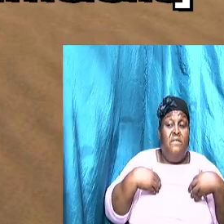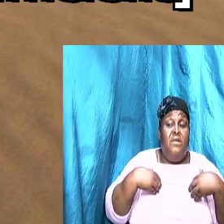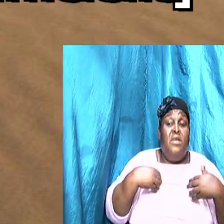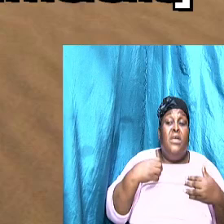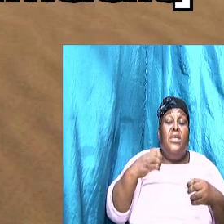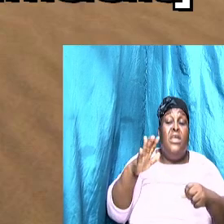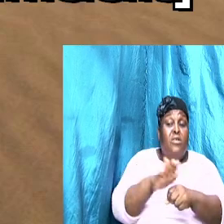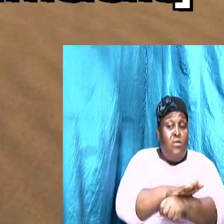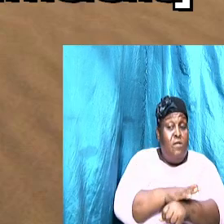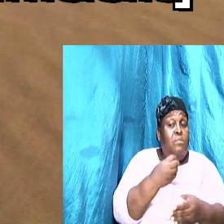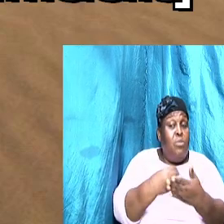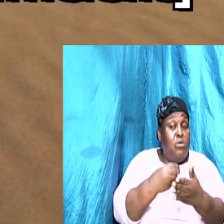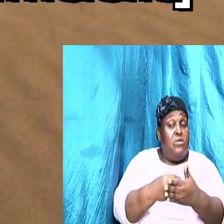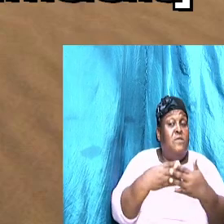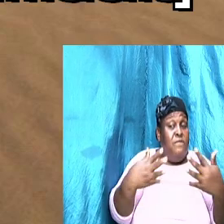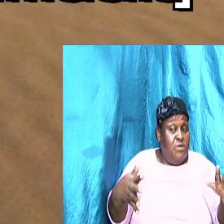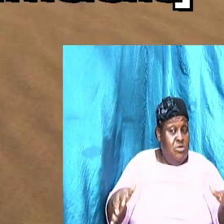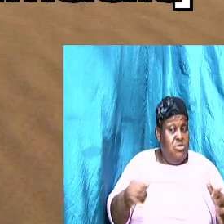right